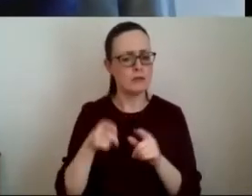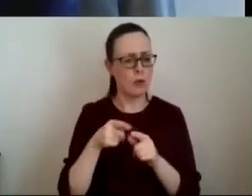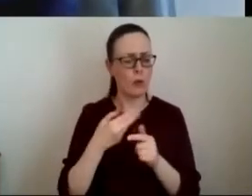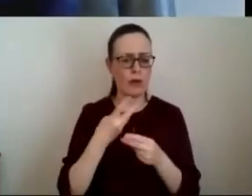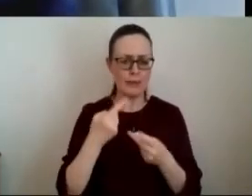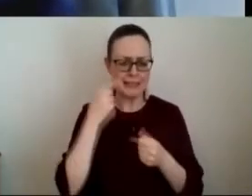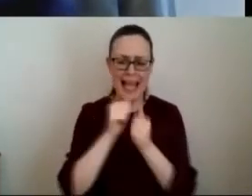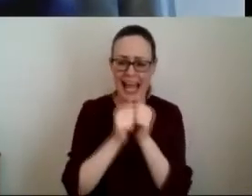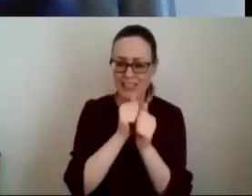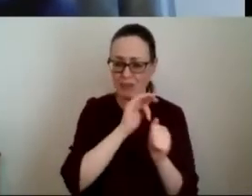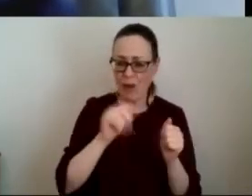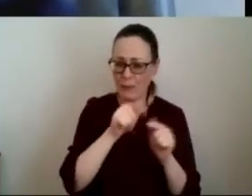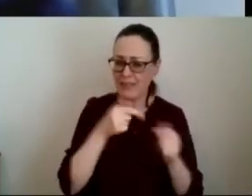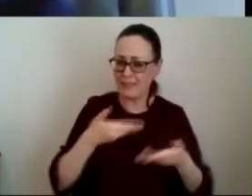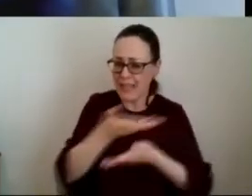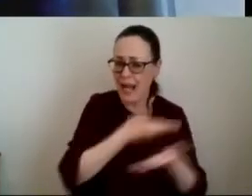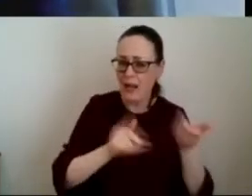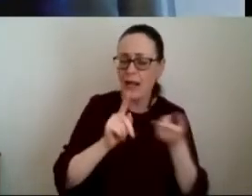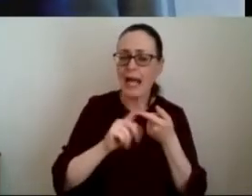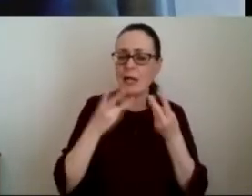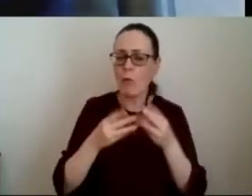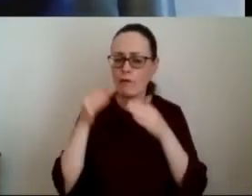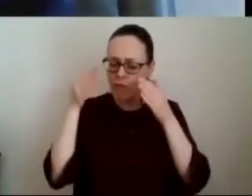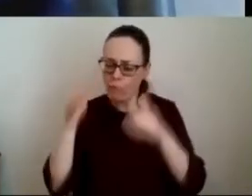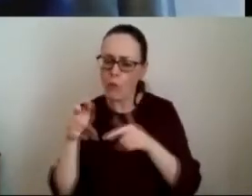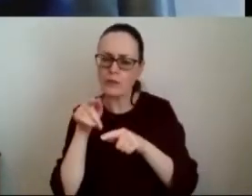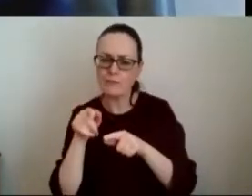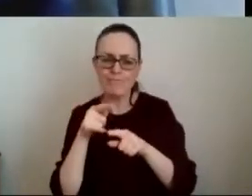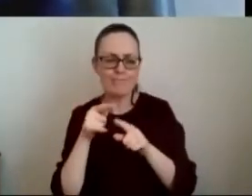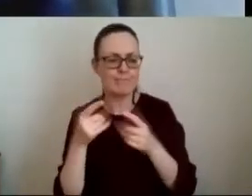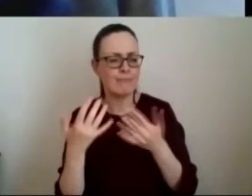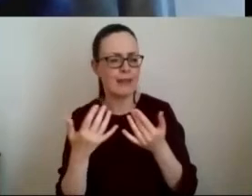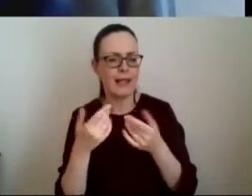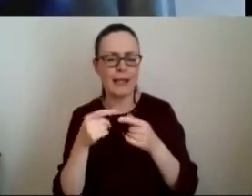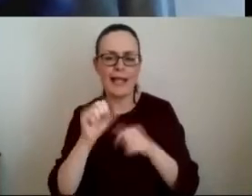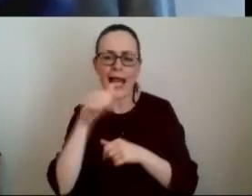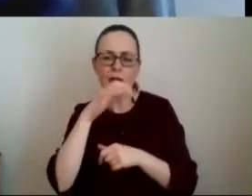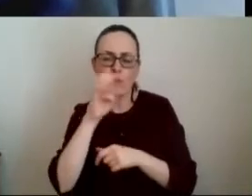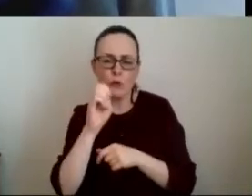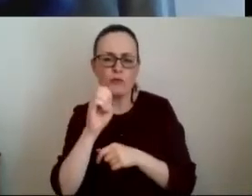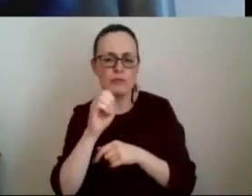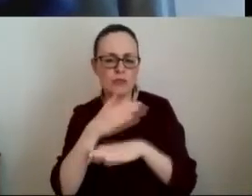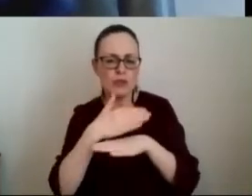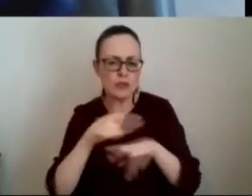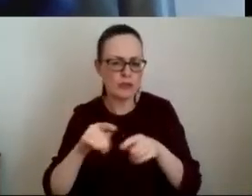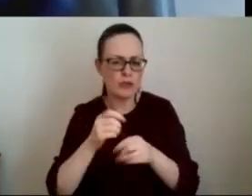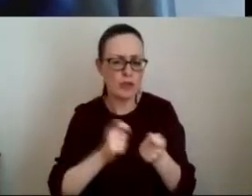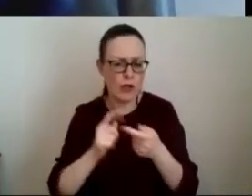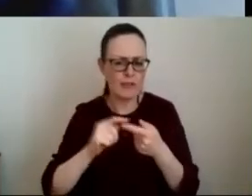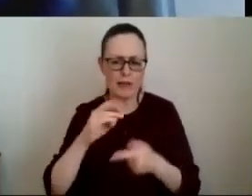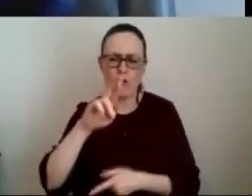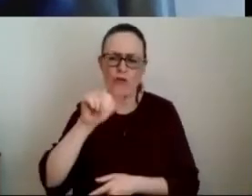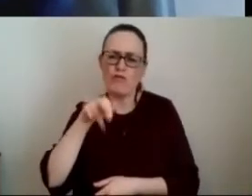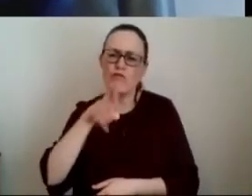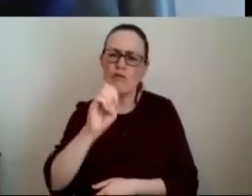dialogue and to particularly focus on those elements of um acute services that are rare um acute services